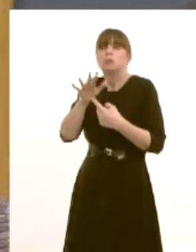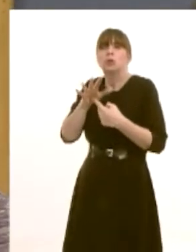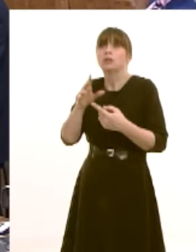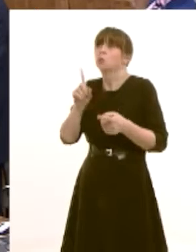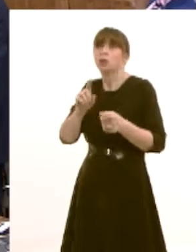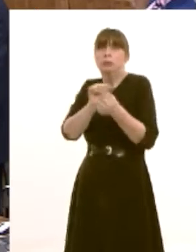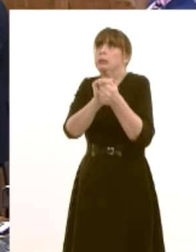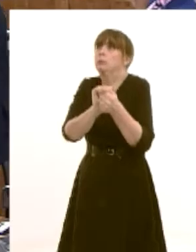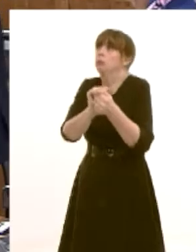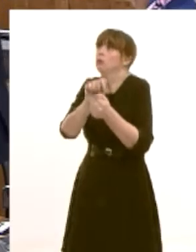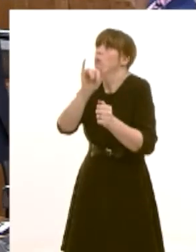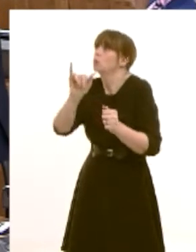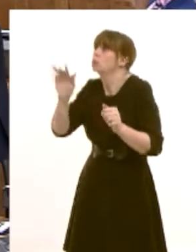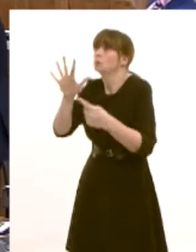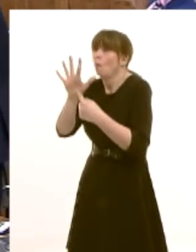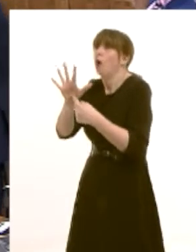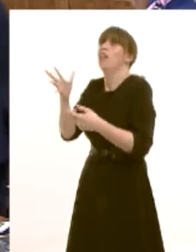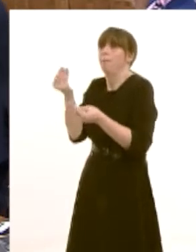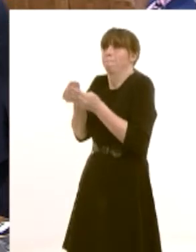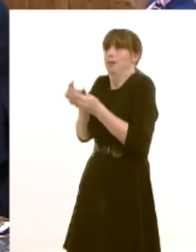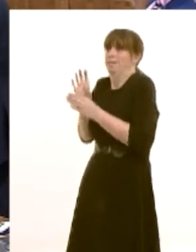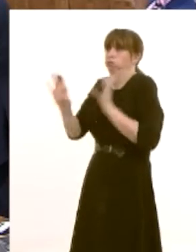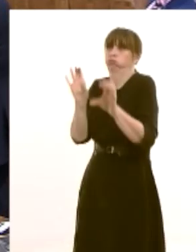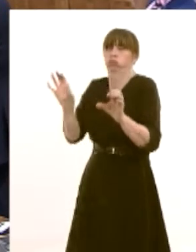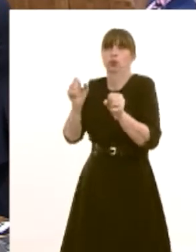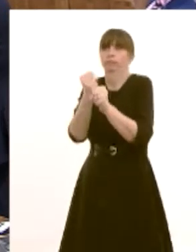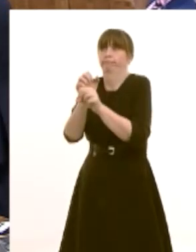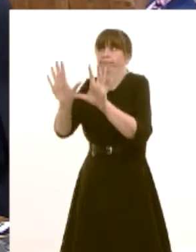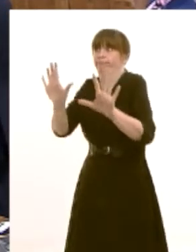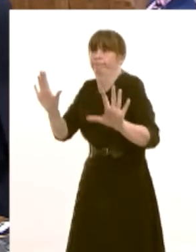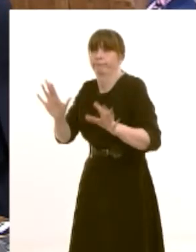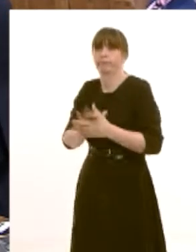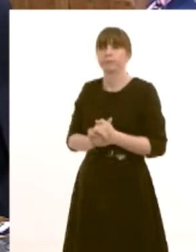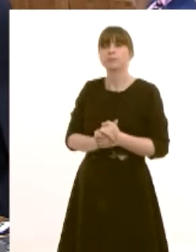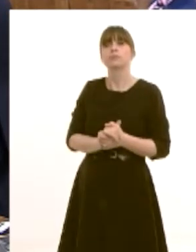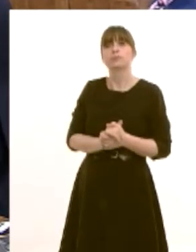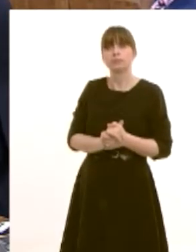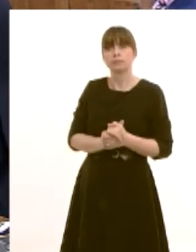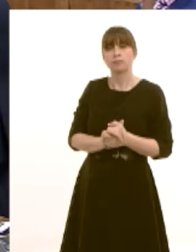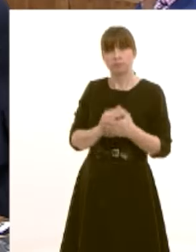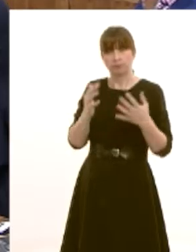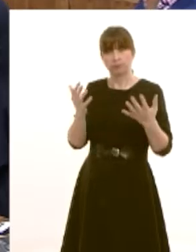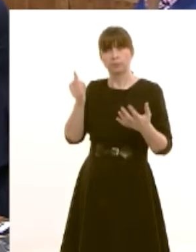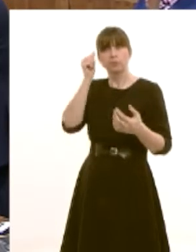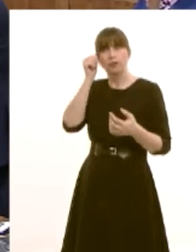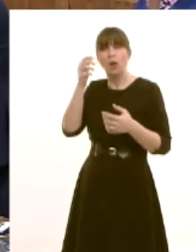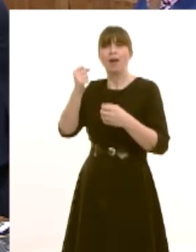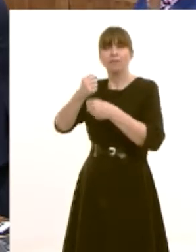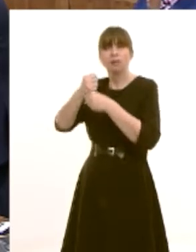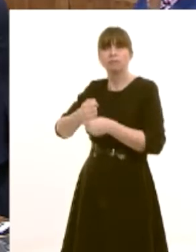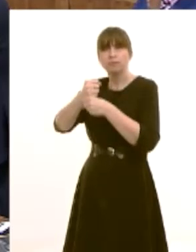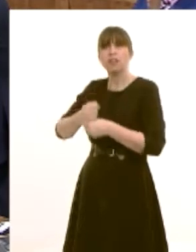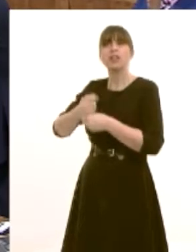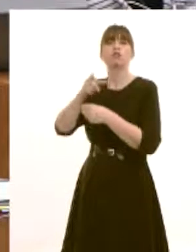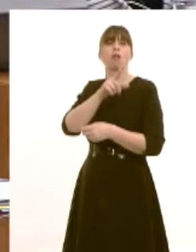to preserve them yes the member of represents uh considering we see that includes the non-conformist cathedral of the morriston uh tabernacle